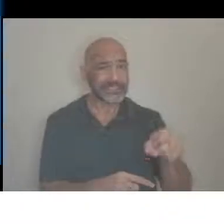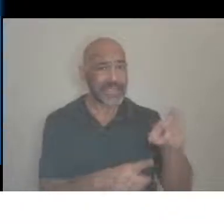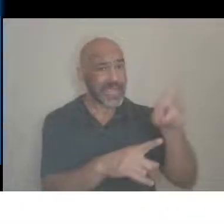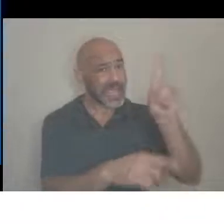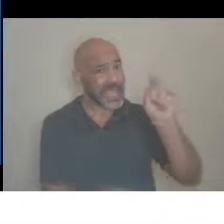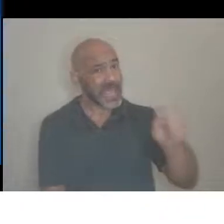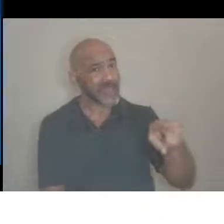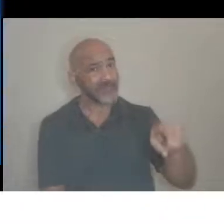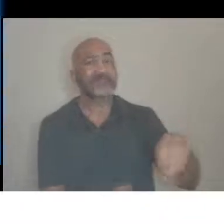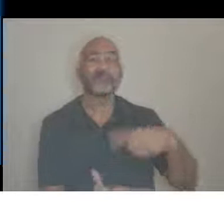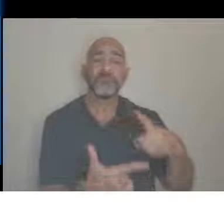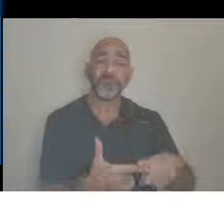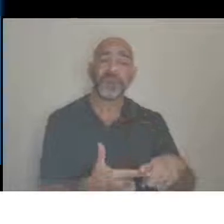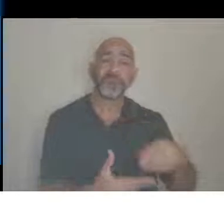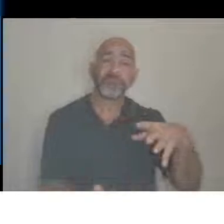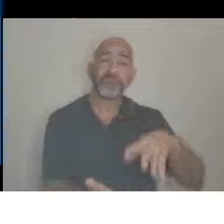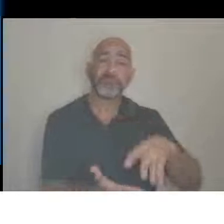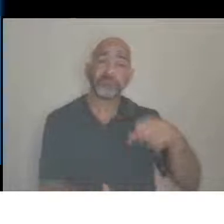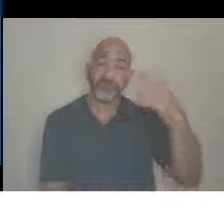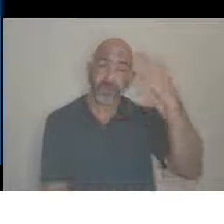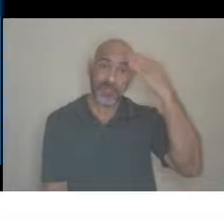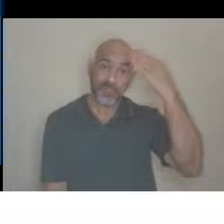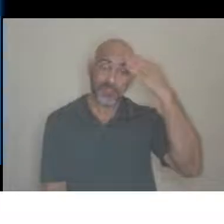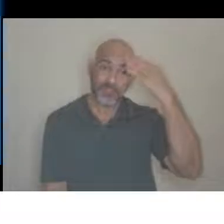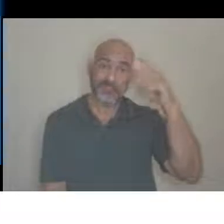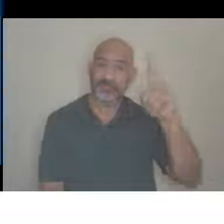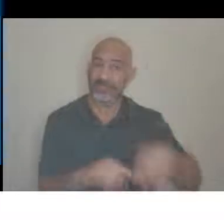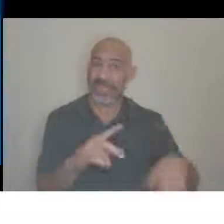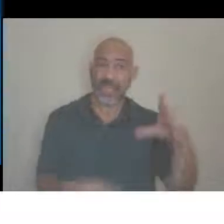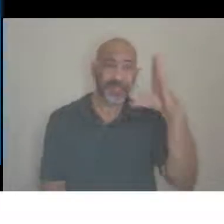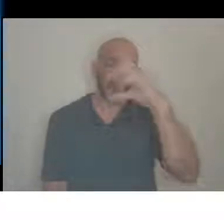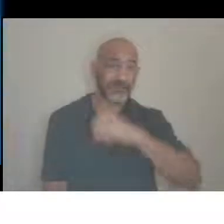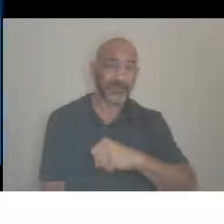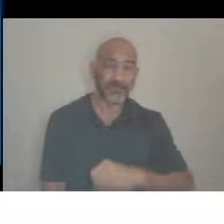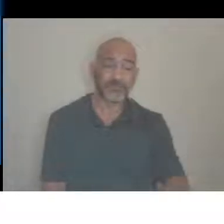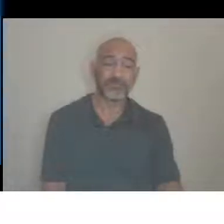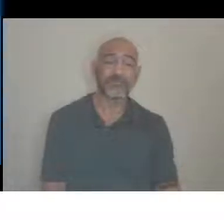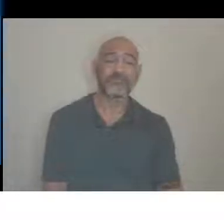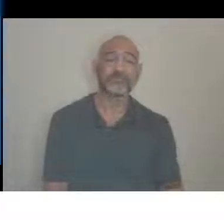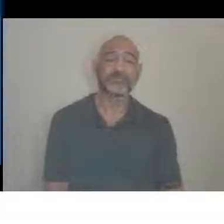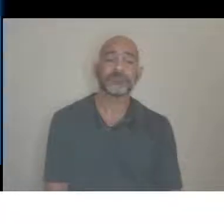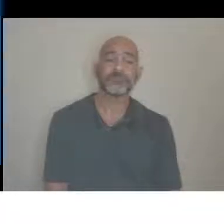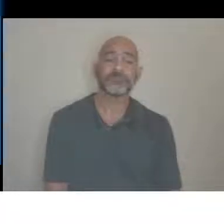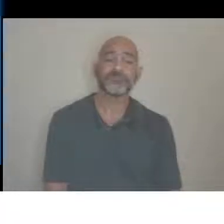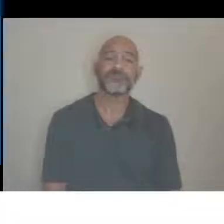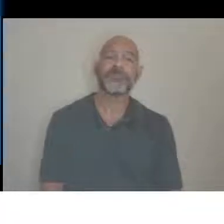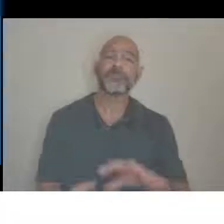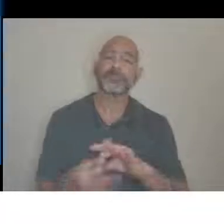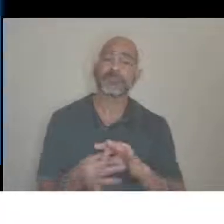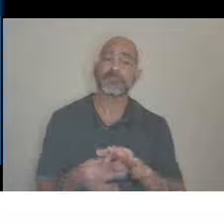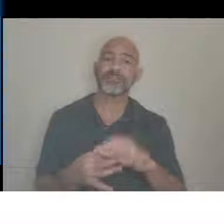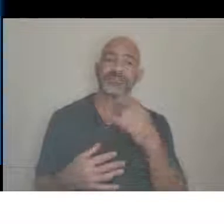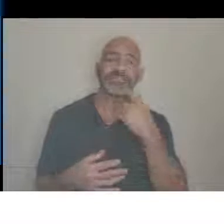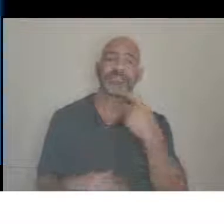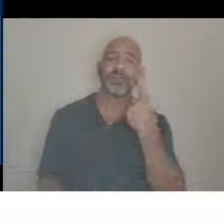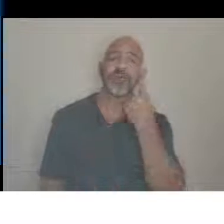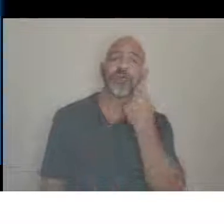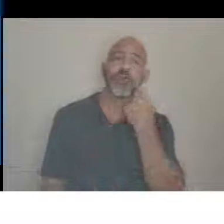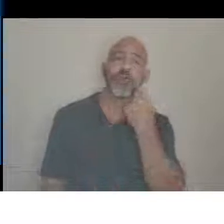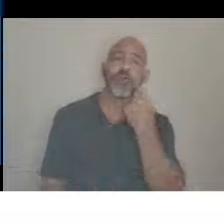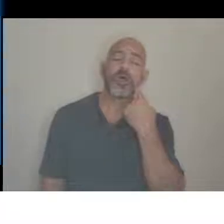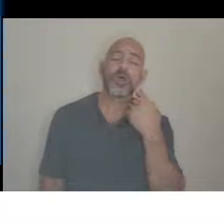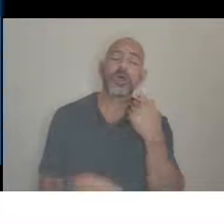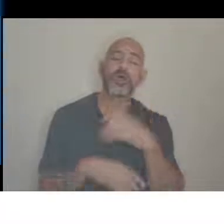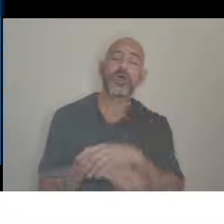And it goes back to what you were talking about earlier, Ashley, that just because you know one person who uses a wheelchair